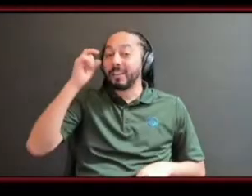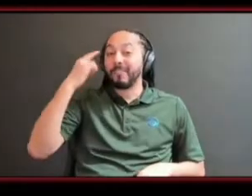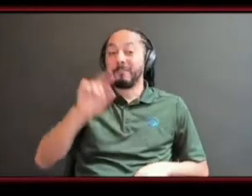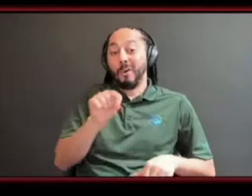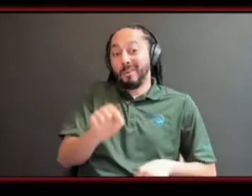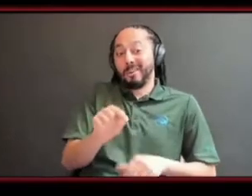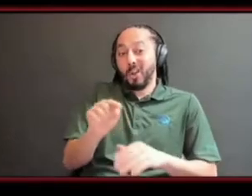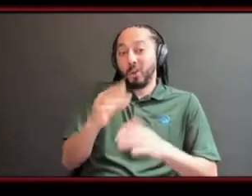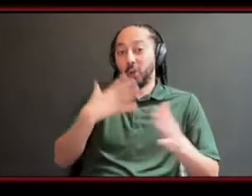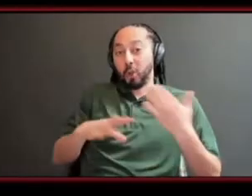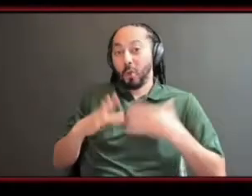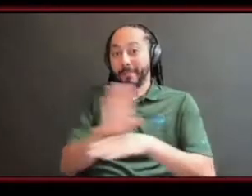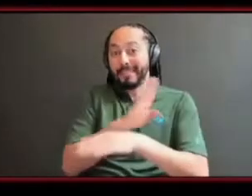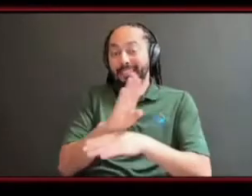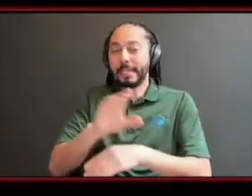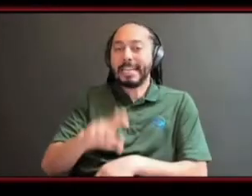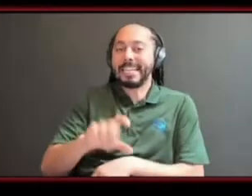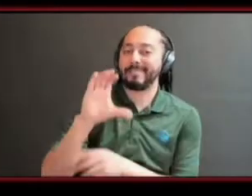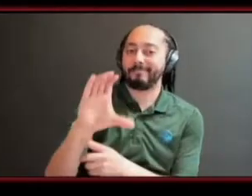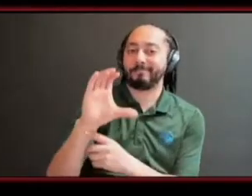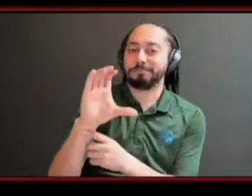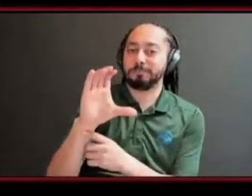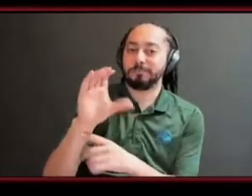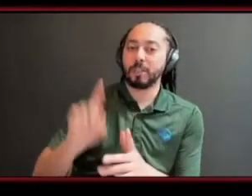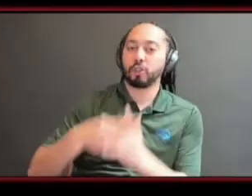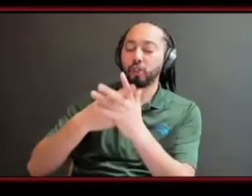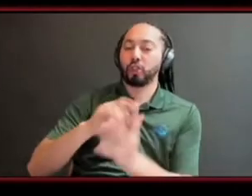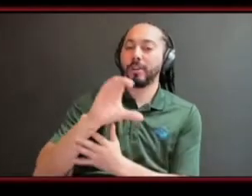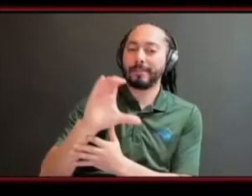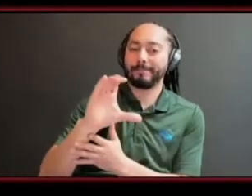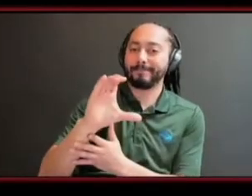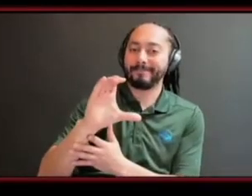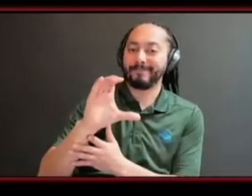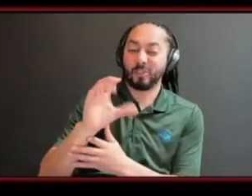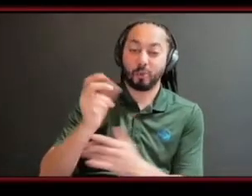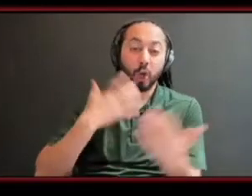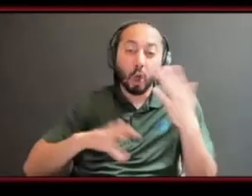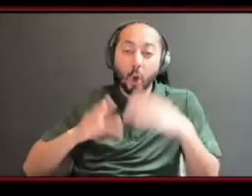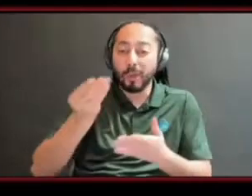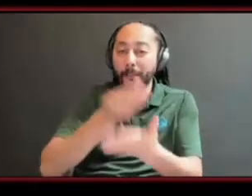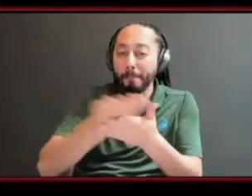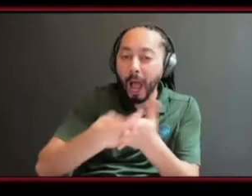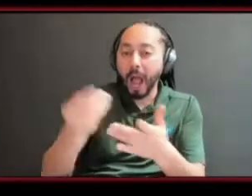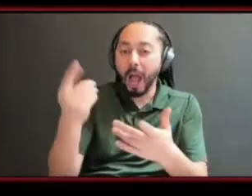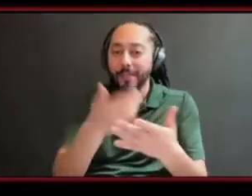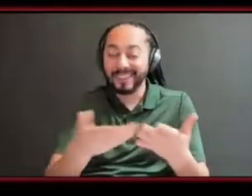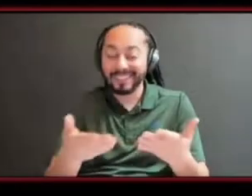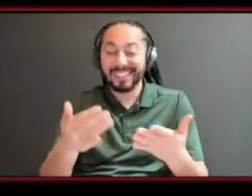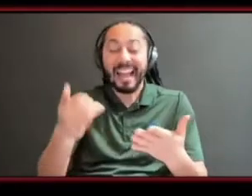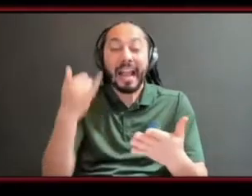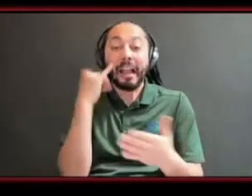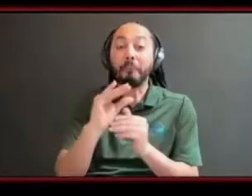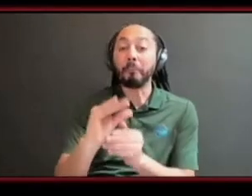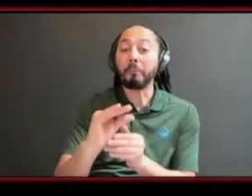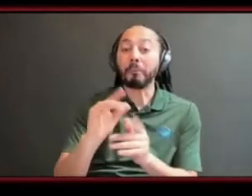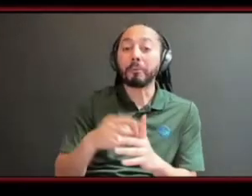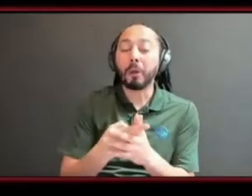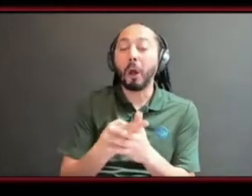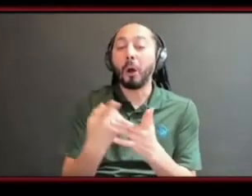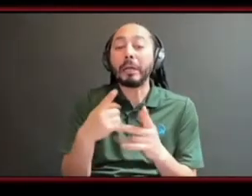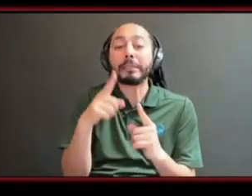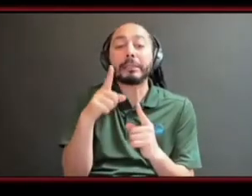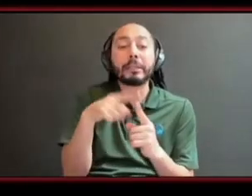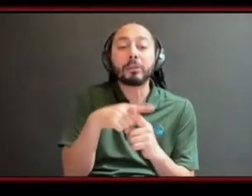you really do need a big chunk to start it is because you know you might have four or five t-shirts or for me jewelry and things